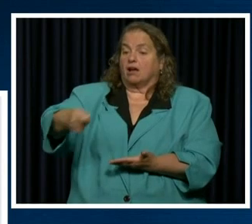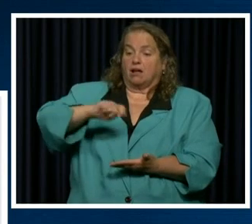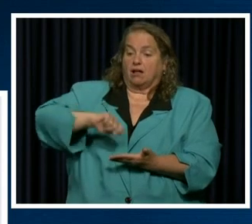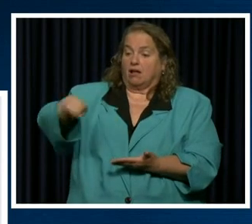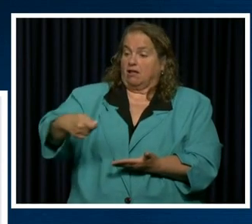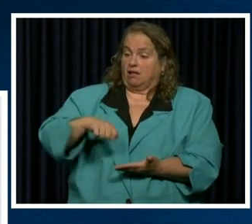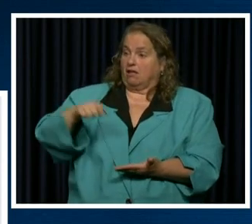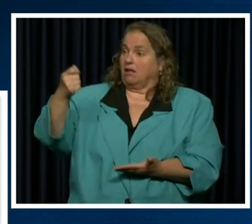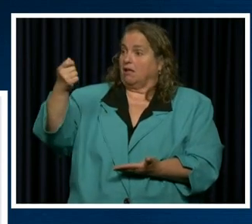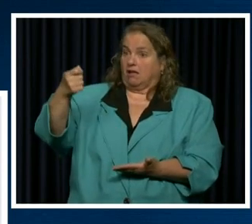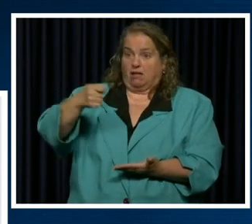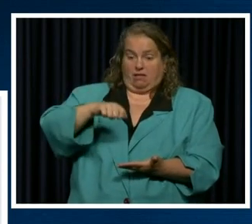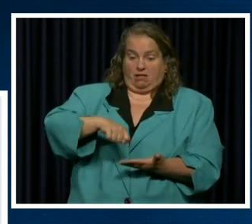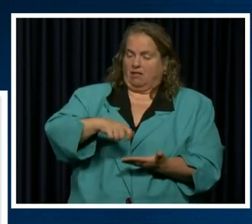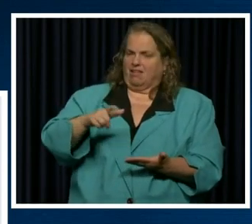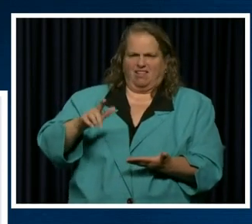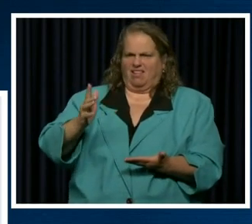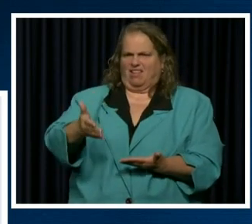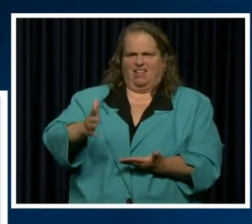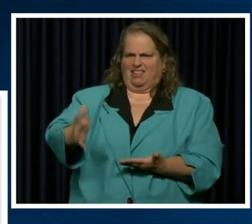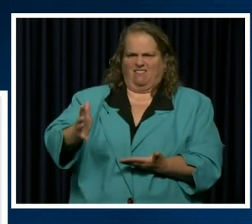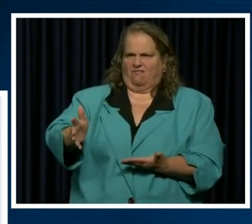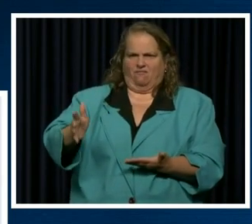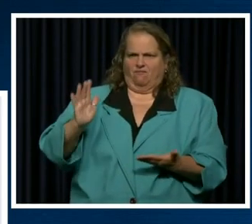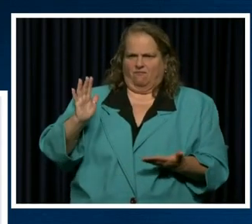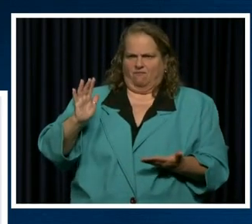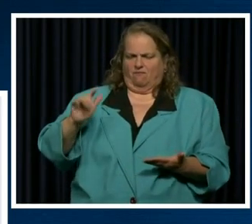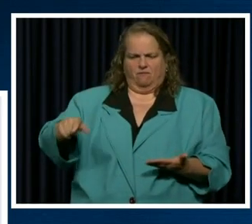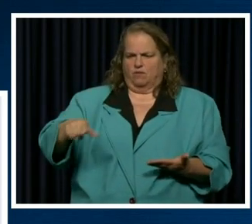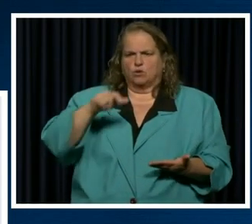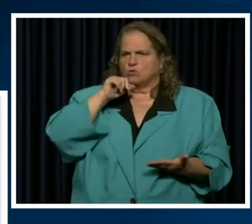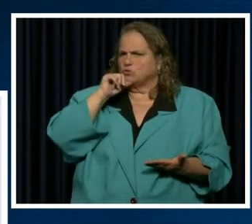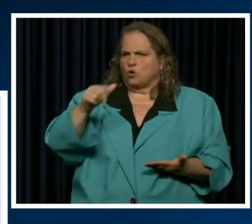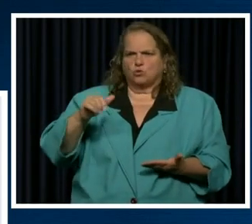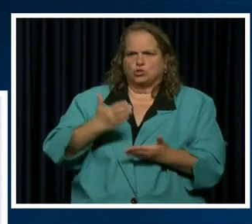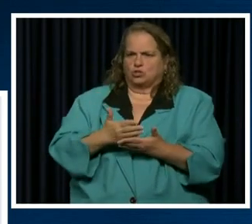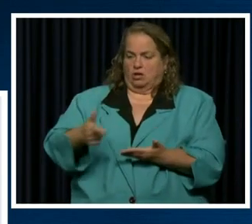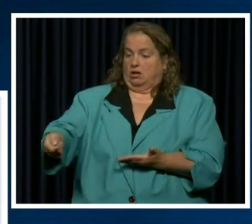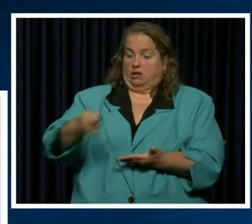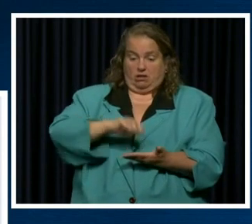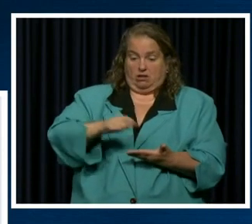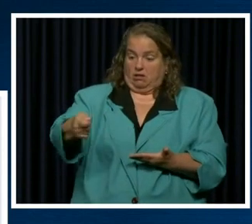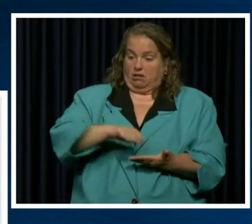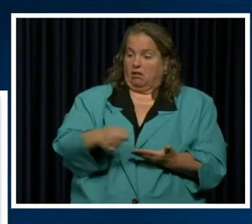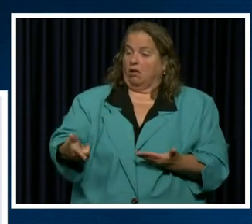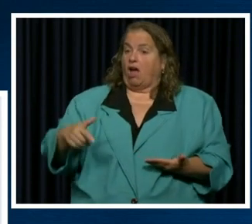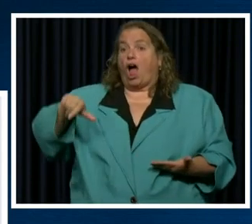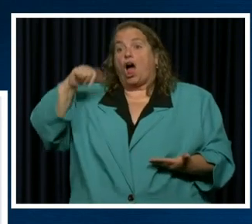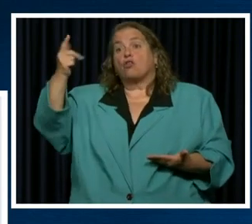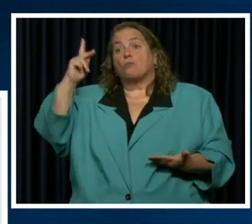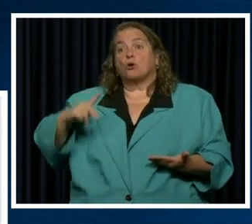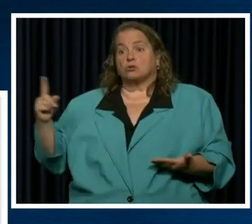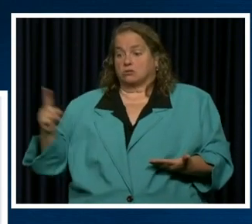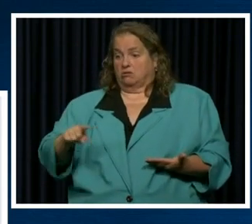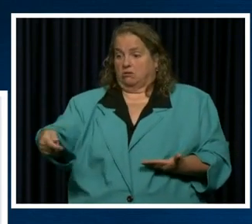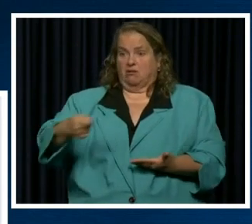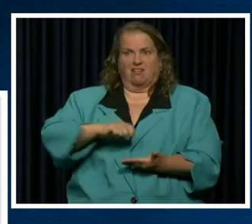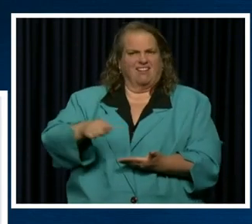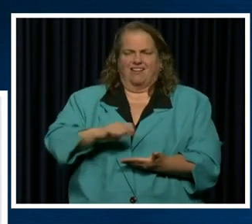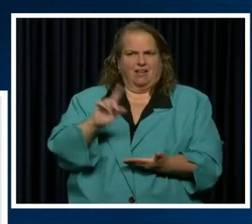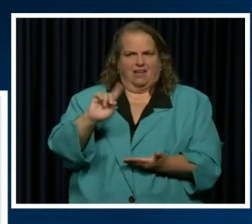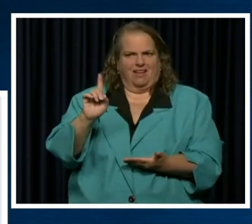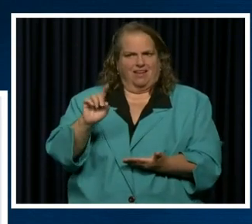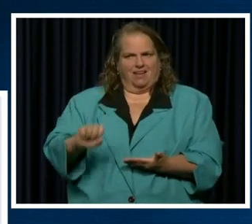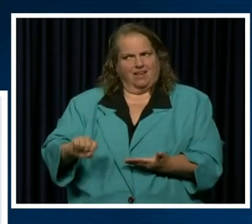careful. Take care of your own plates. Wash them off. Put them in the dishwasher. Wash your hands often and have hand sanitizer available